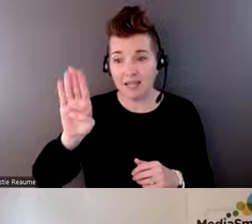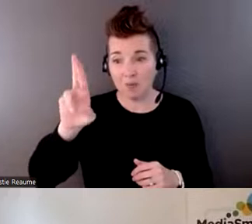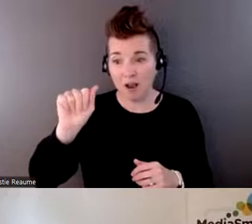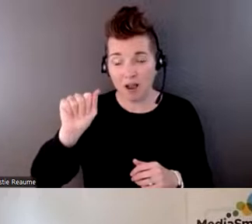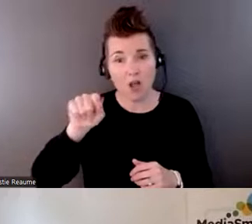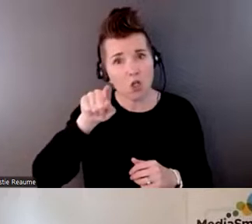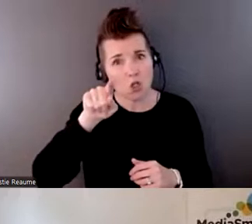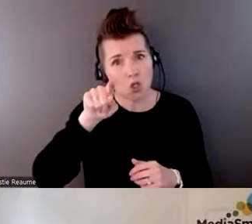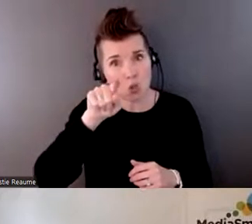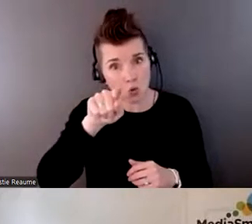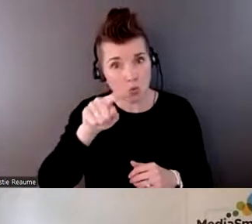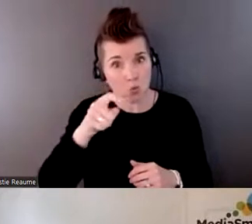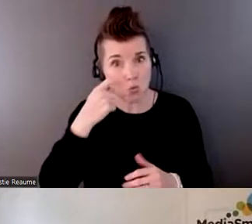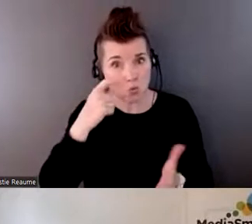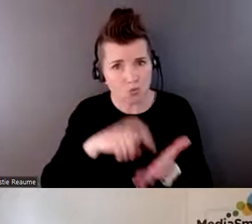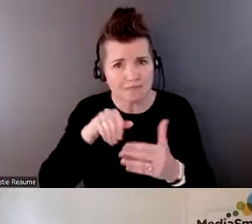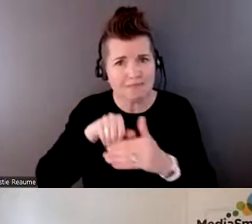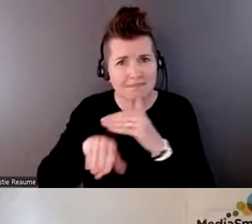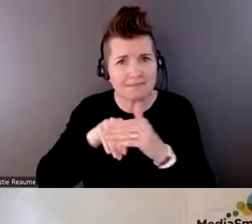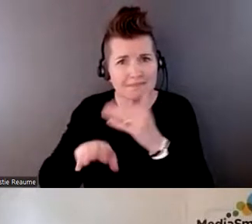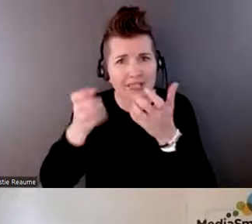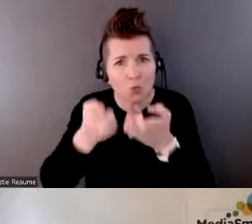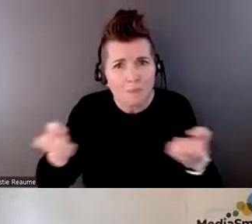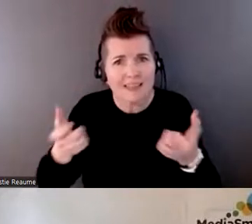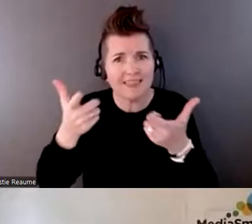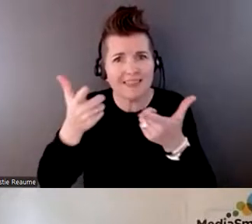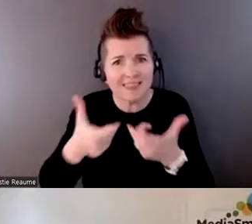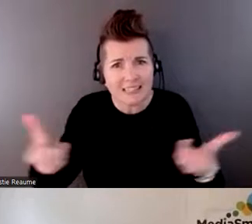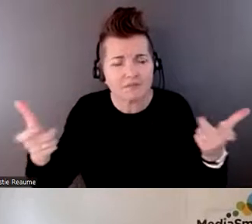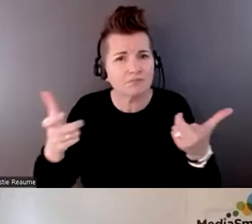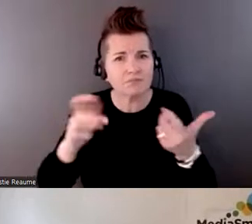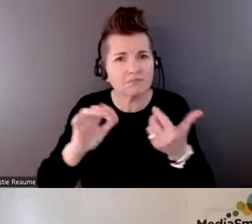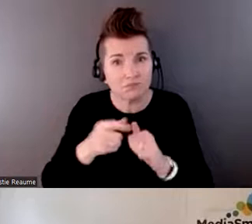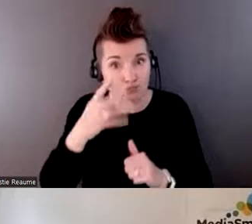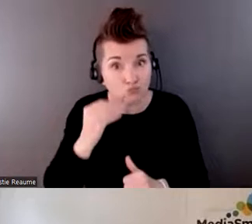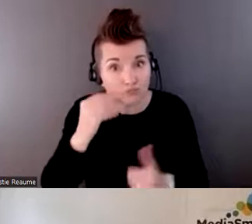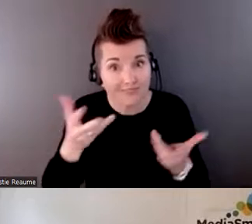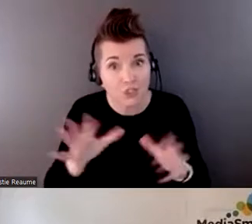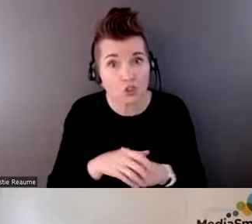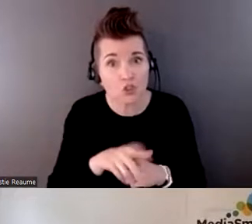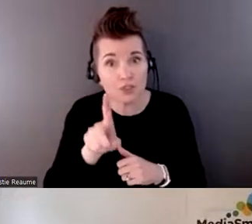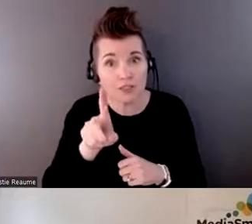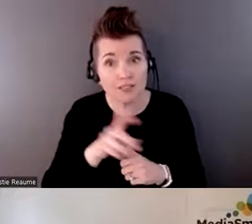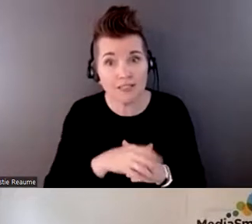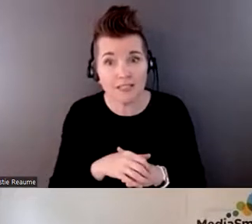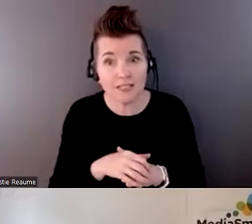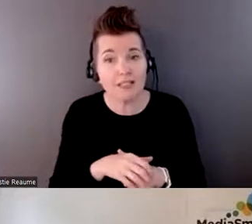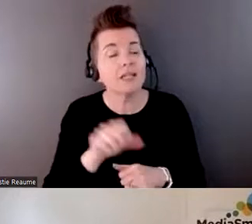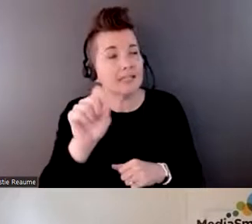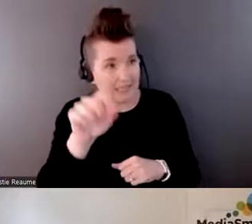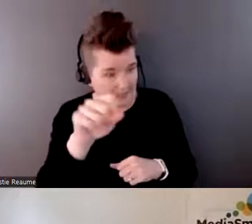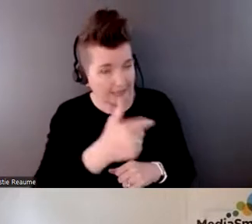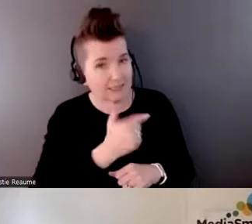or access to equipment? You know, how do you get around it? Is this something that you've experienced? We have to some degree. And